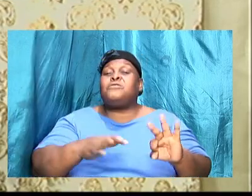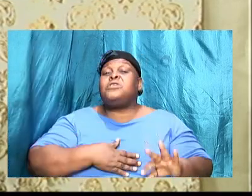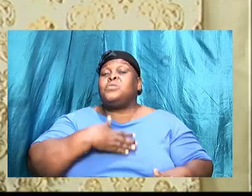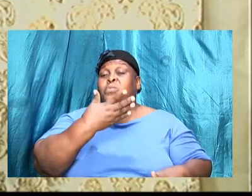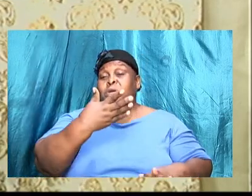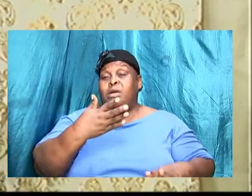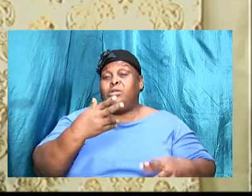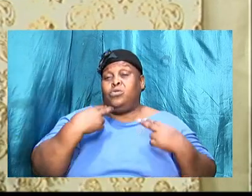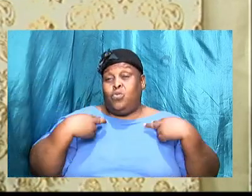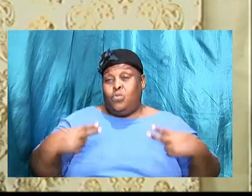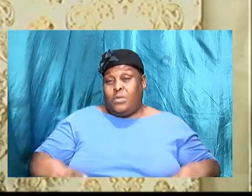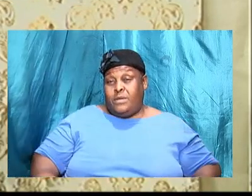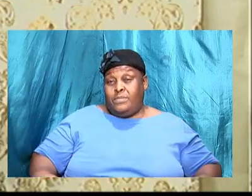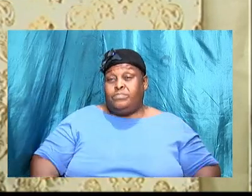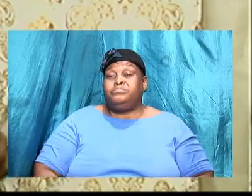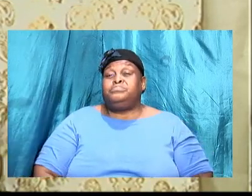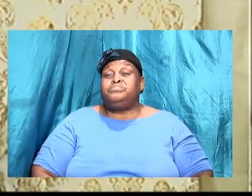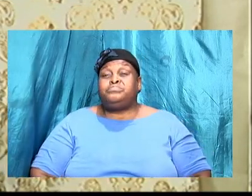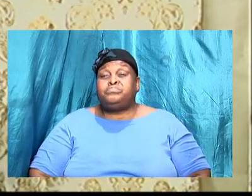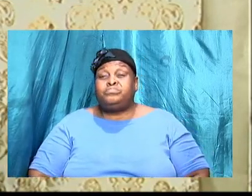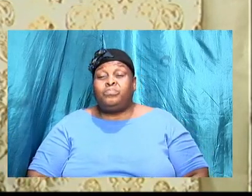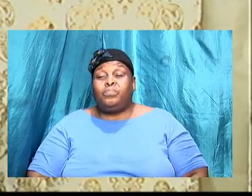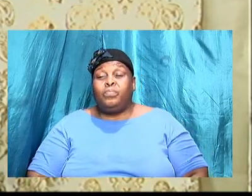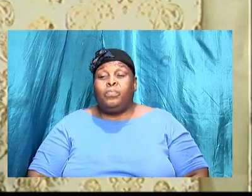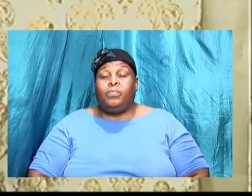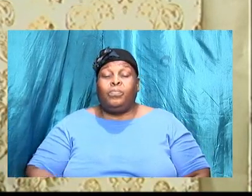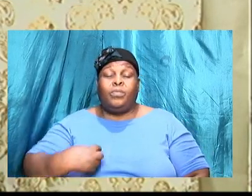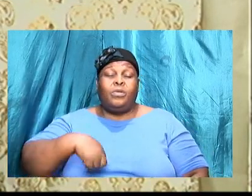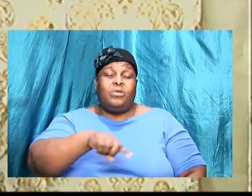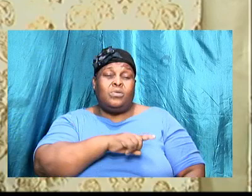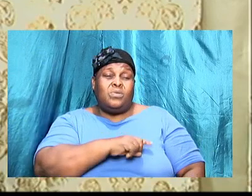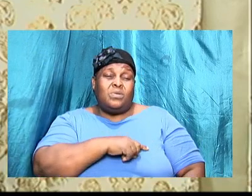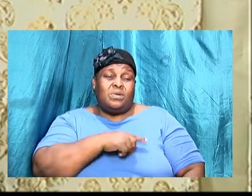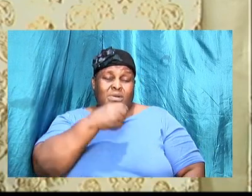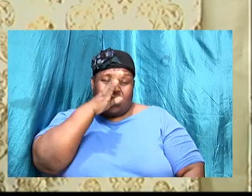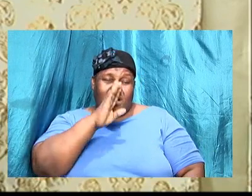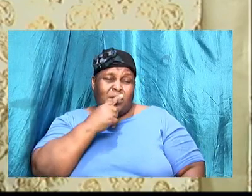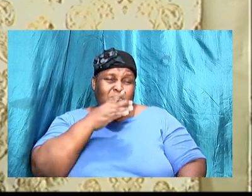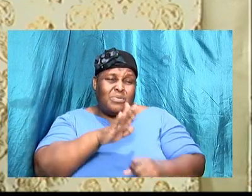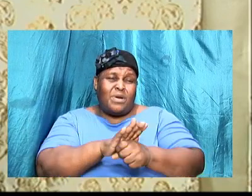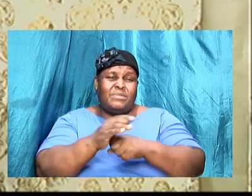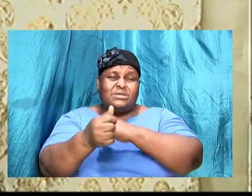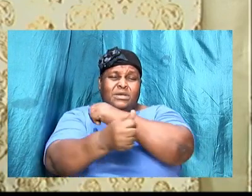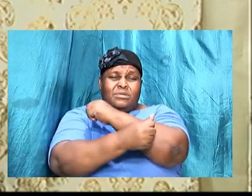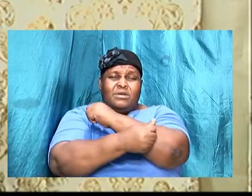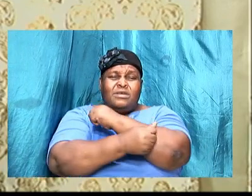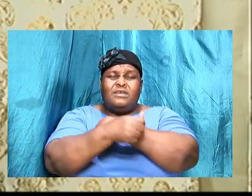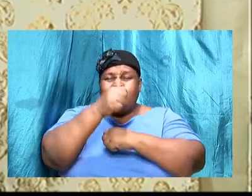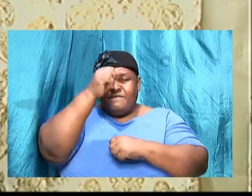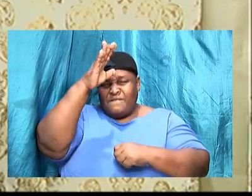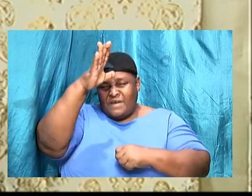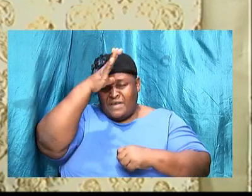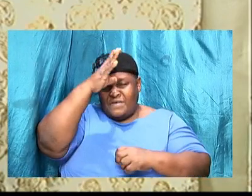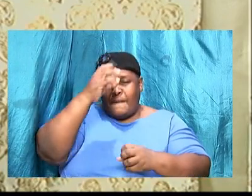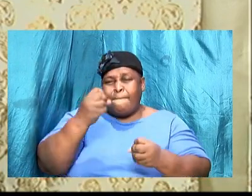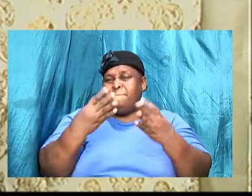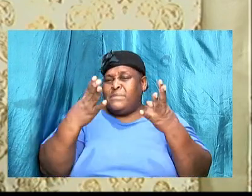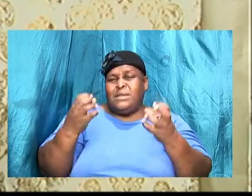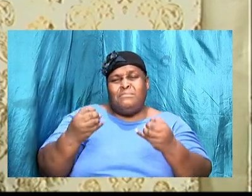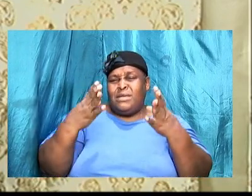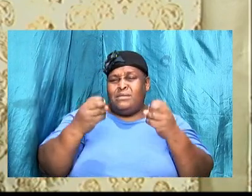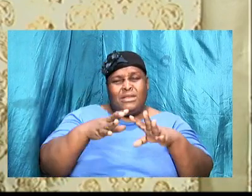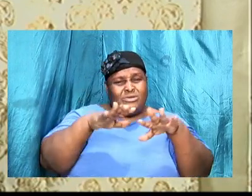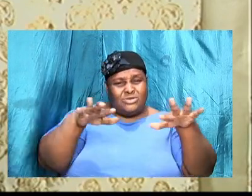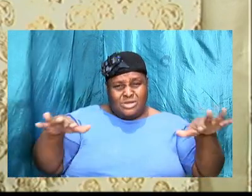pointed out that God promised Abraham that he would be a father of many nations and that his seed would be